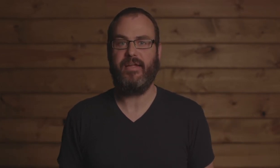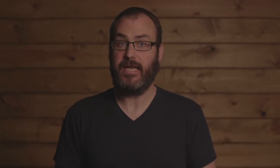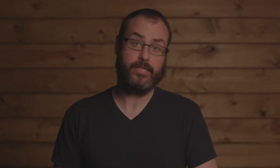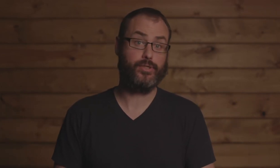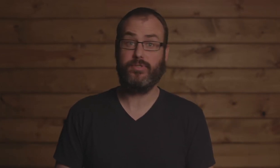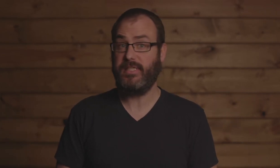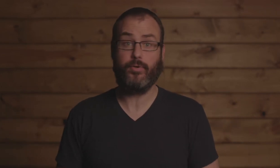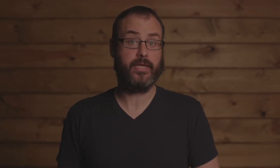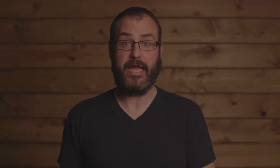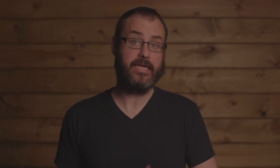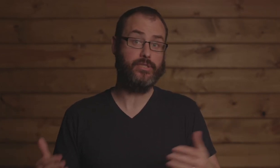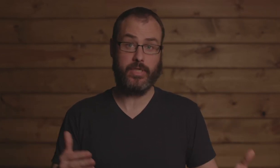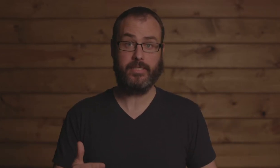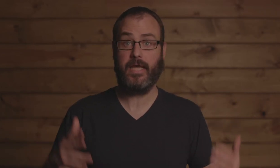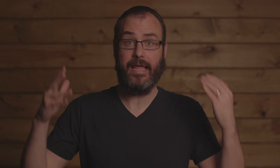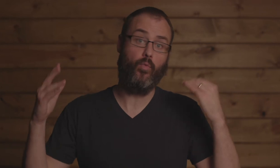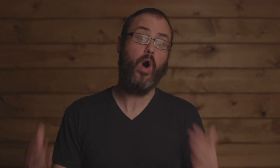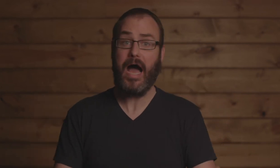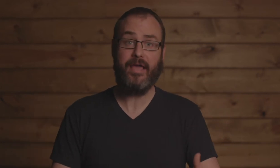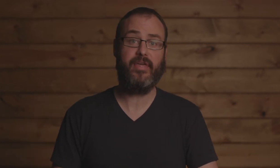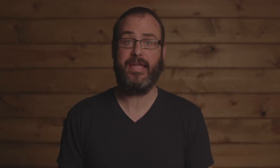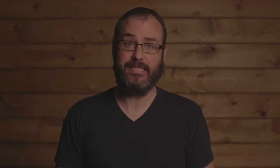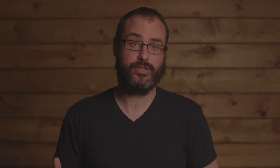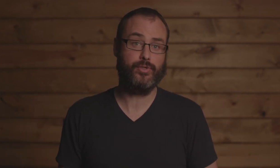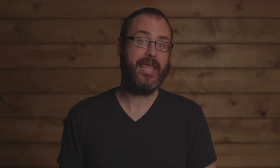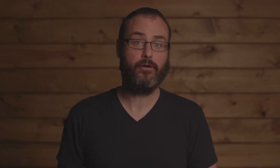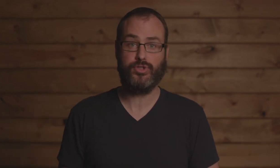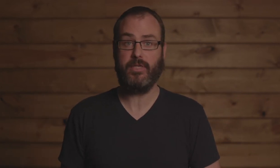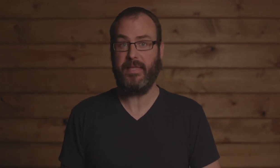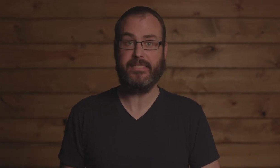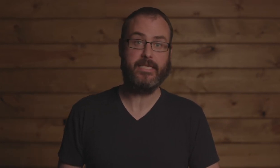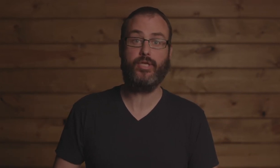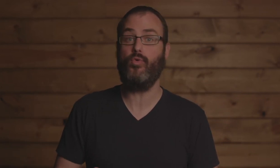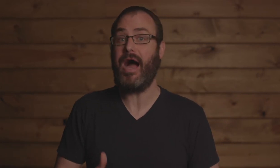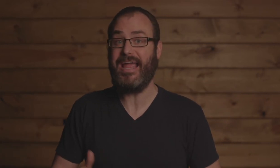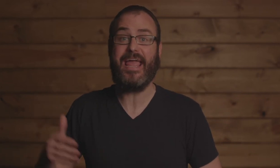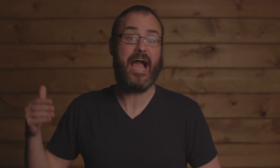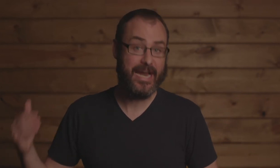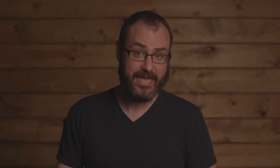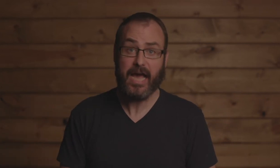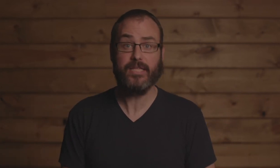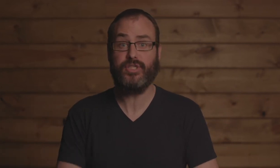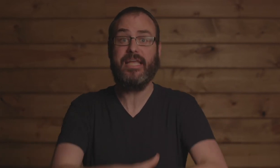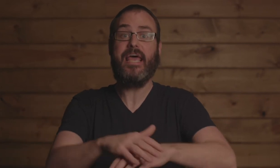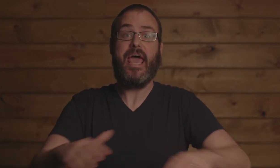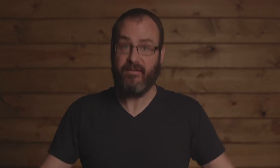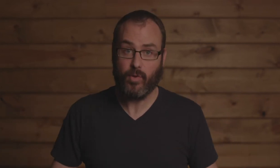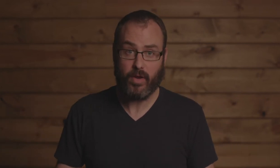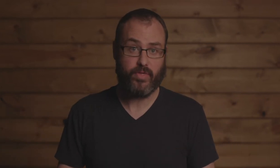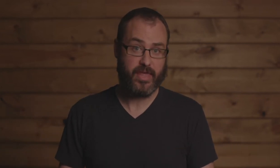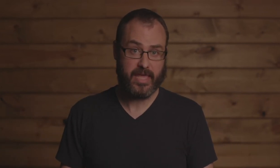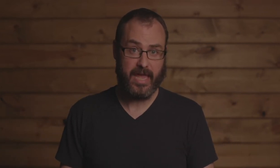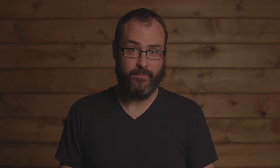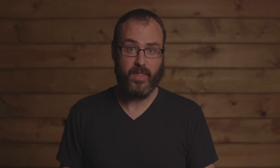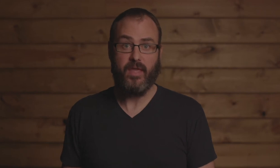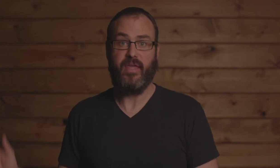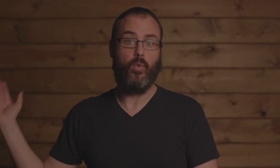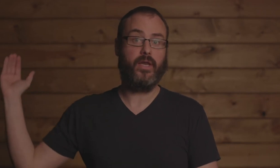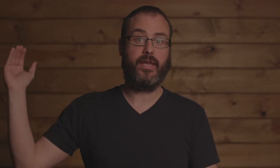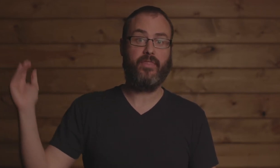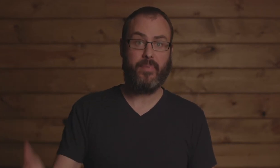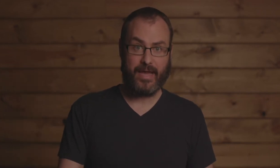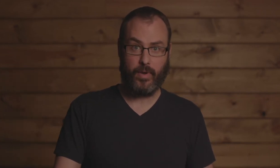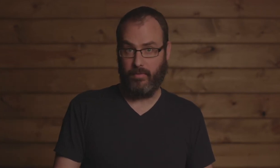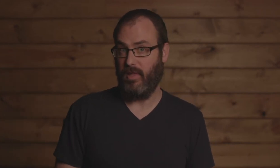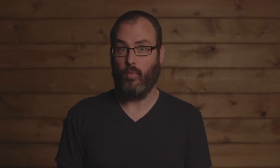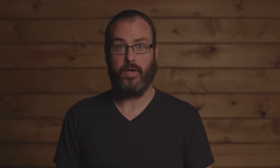they have a not-so-secret gay agenda and why they insert LGBTQIA ideology everywhere that they can. They